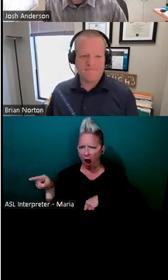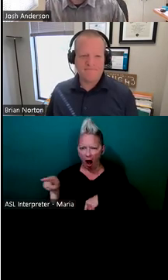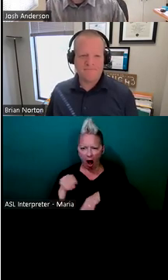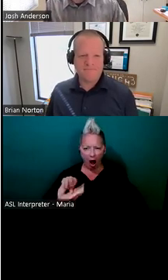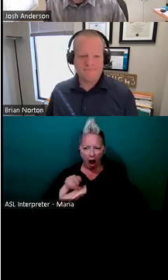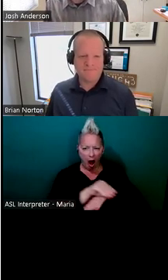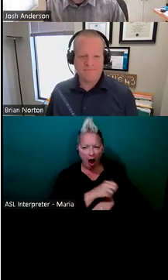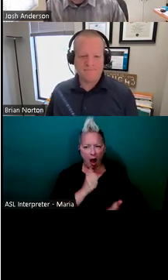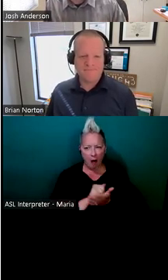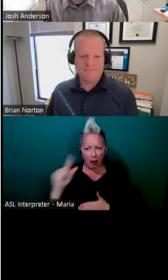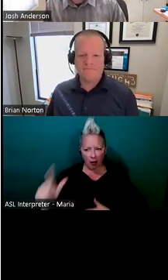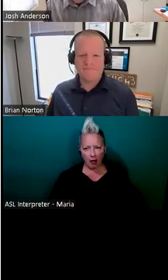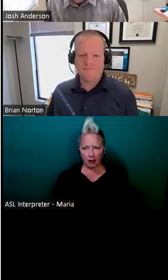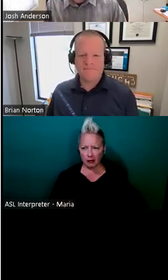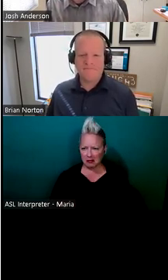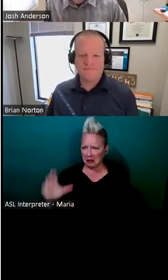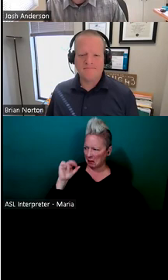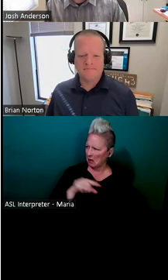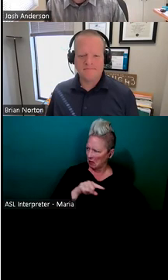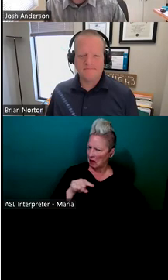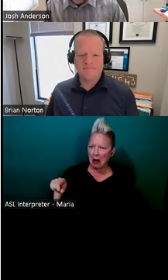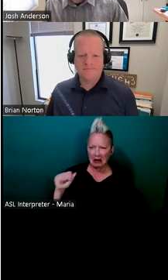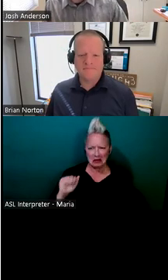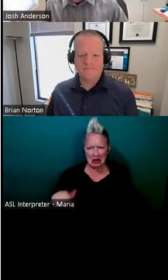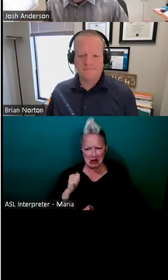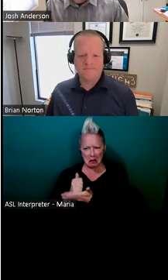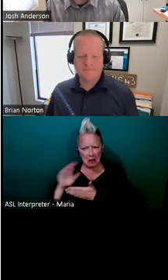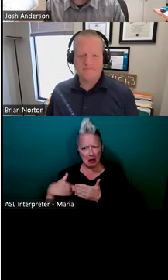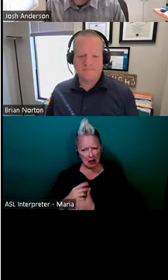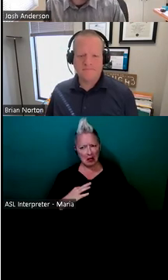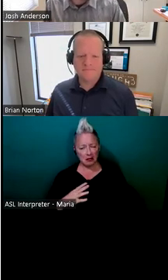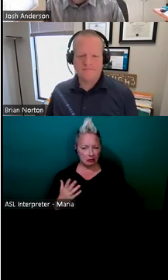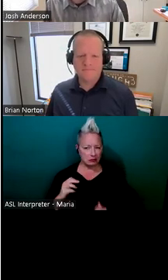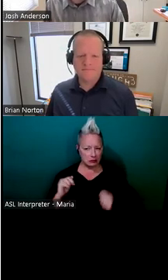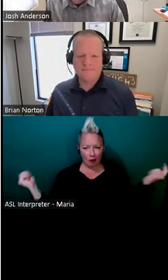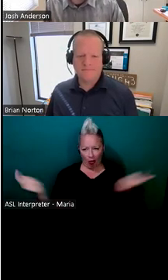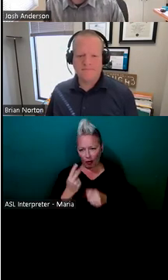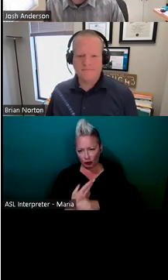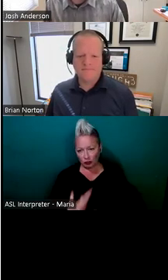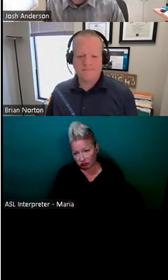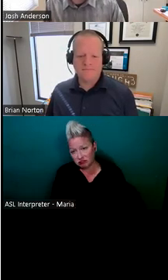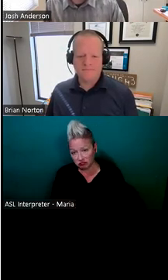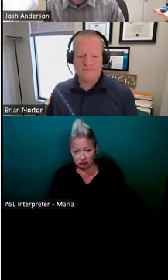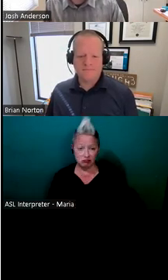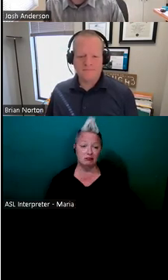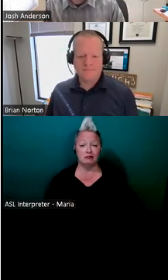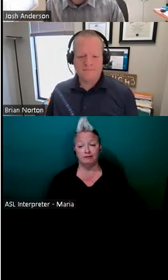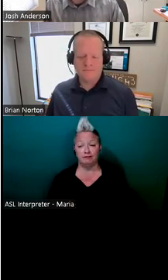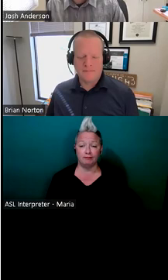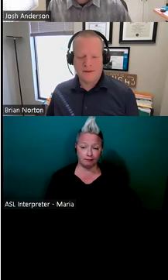employer will look and go, well, heck that can help everybody here. And next thing you know, the, the whole place is using the same thing.